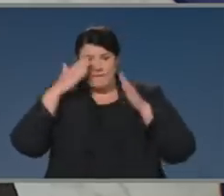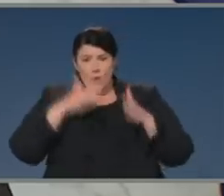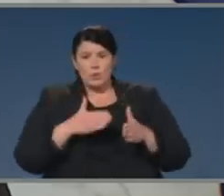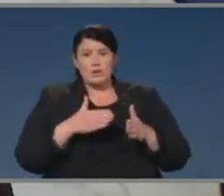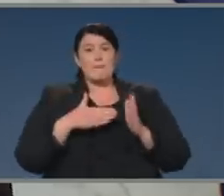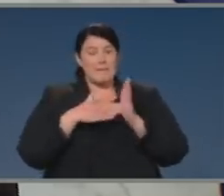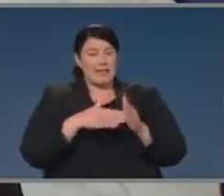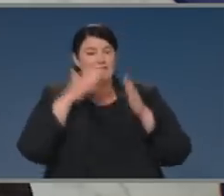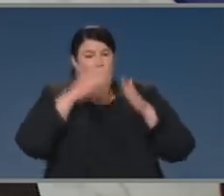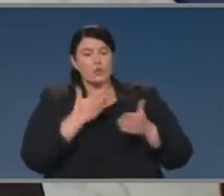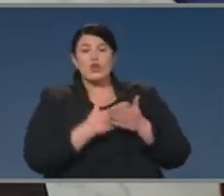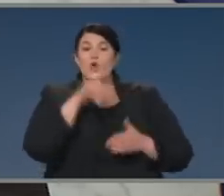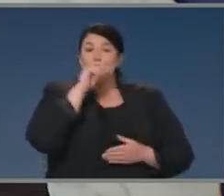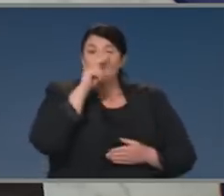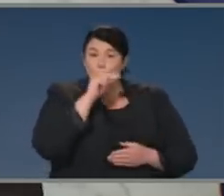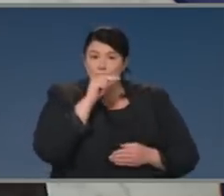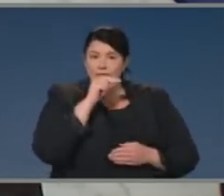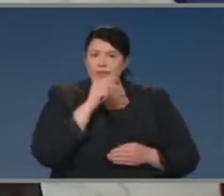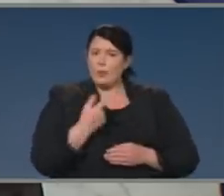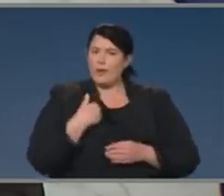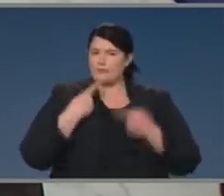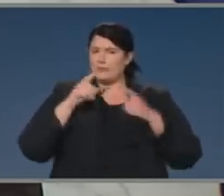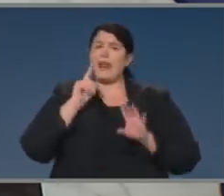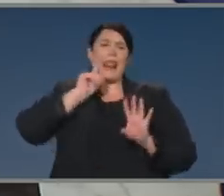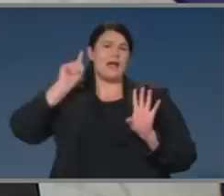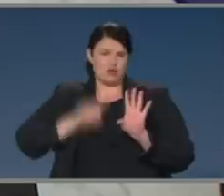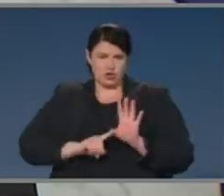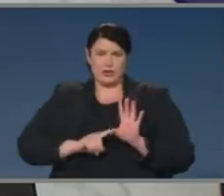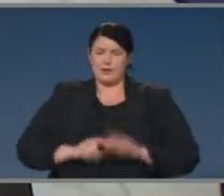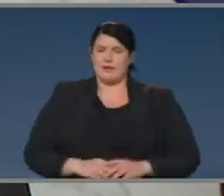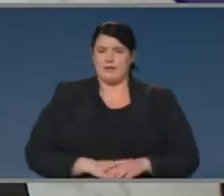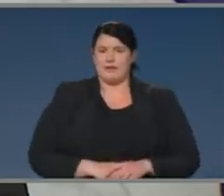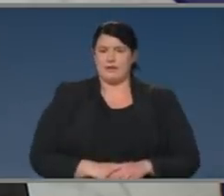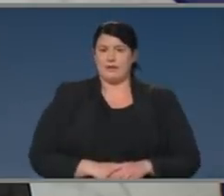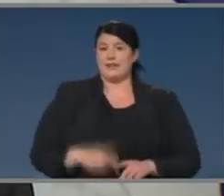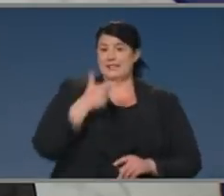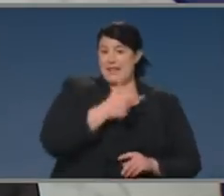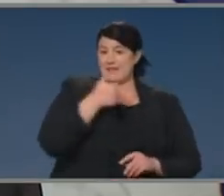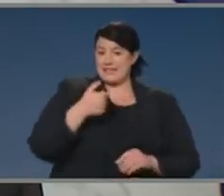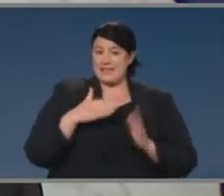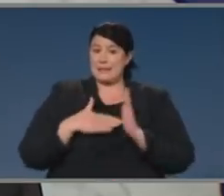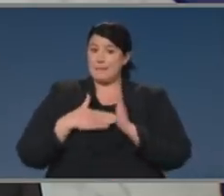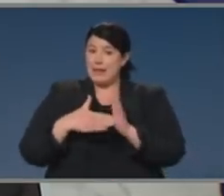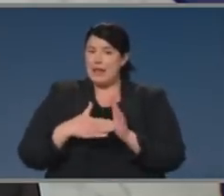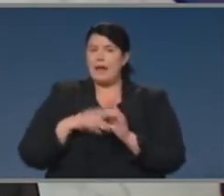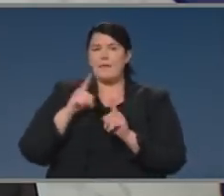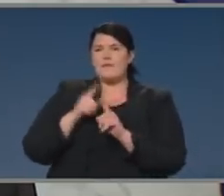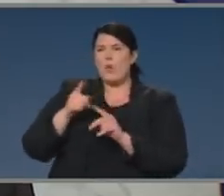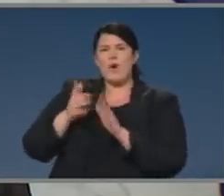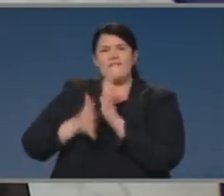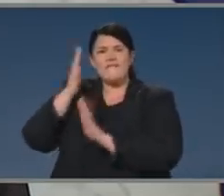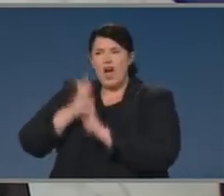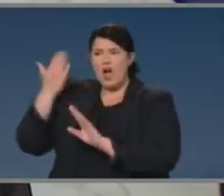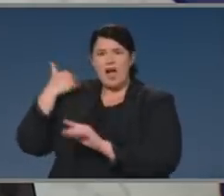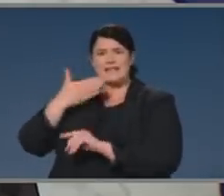a feature of last year's budget. This year already, a $76 million bushfire mental health package,